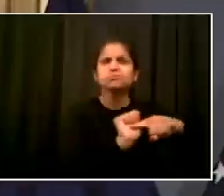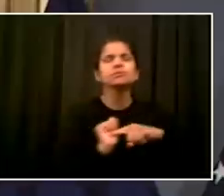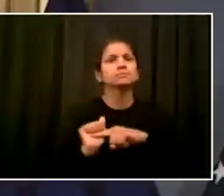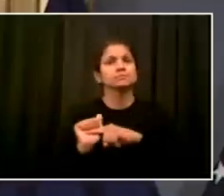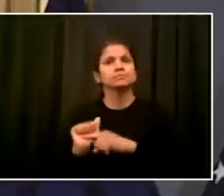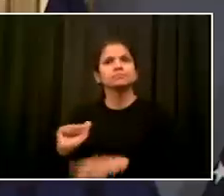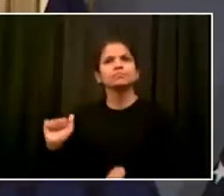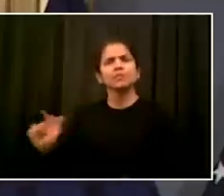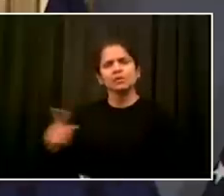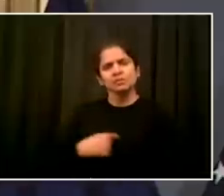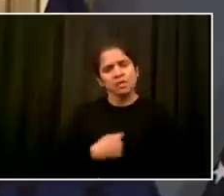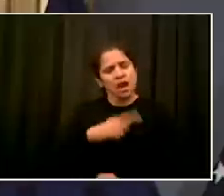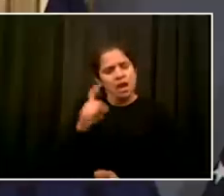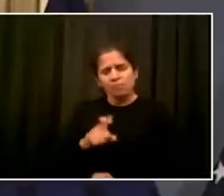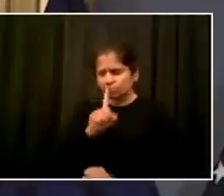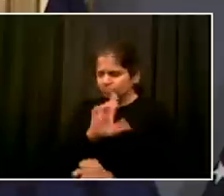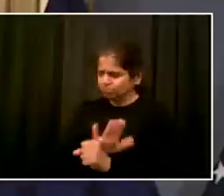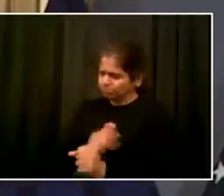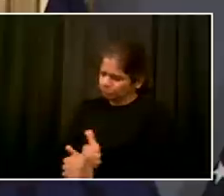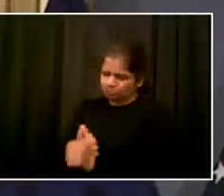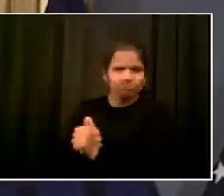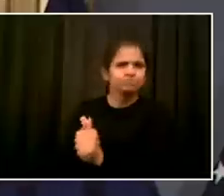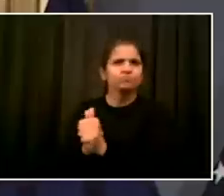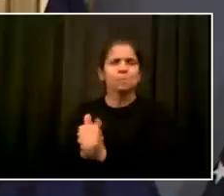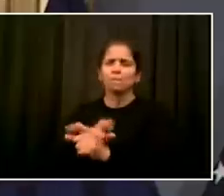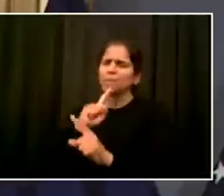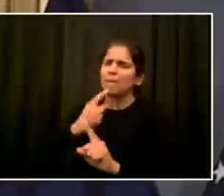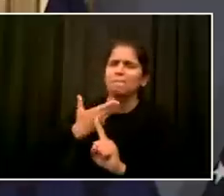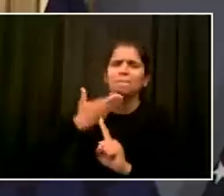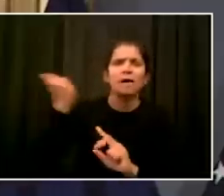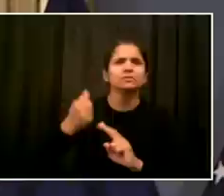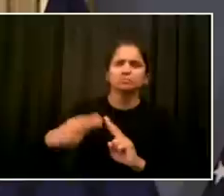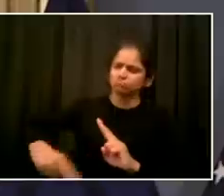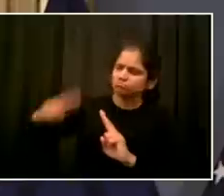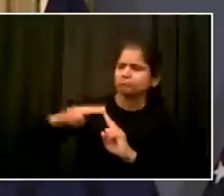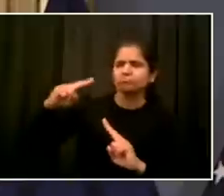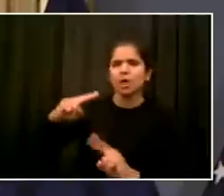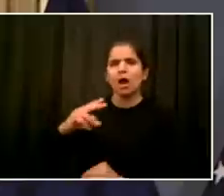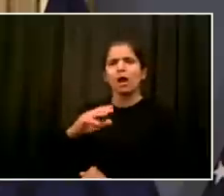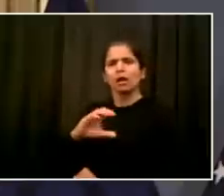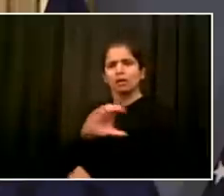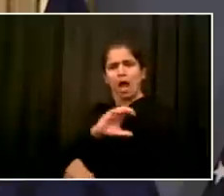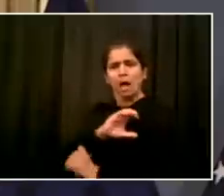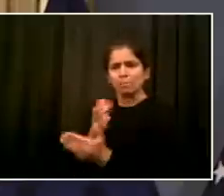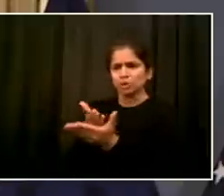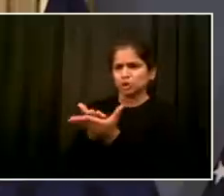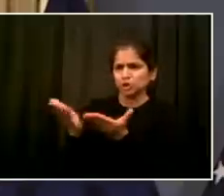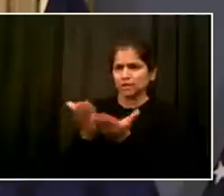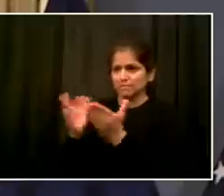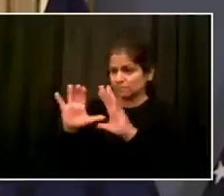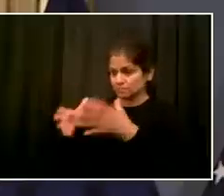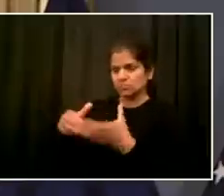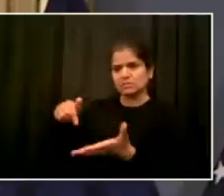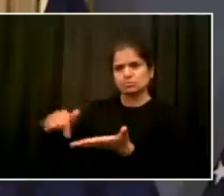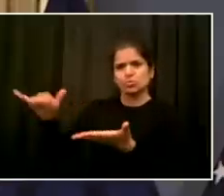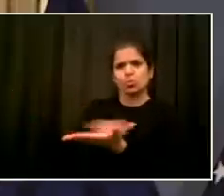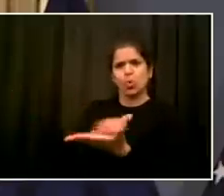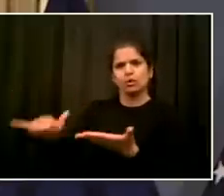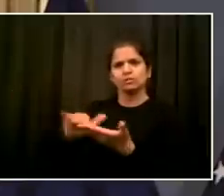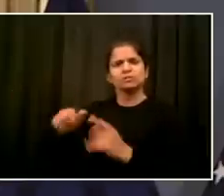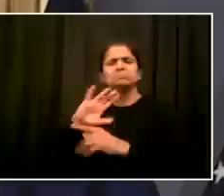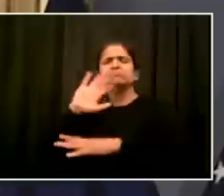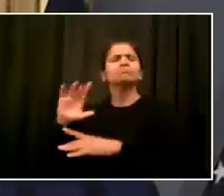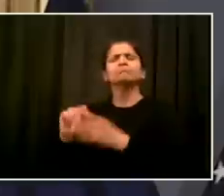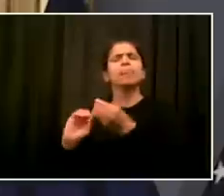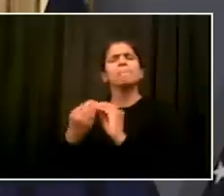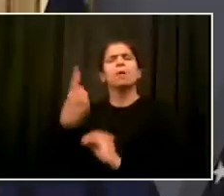But to simply say that we're not de-escalating and pick an instance in the middle of a riot I think is missing the mark to the point the